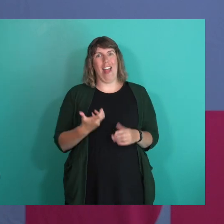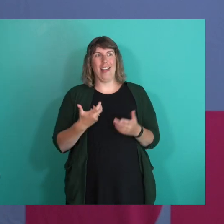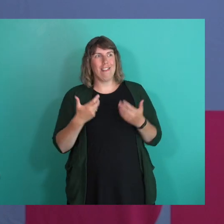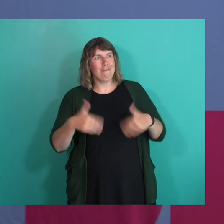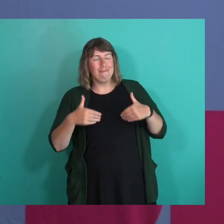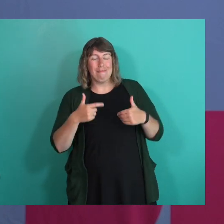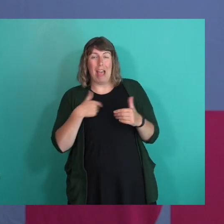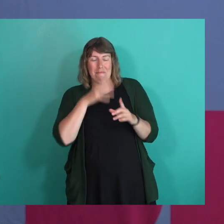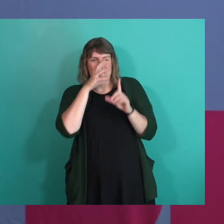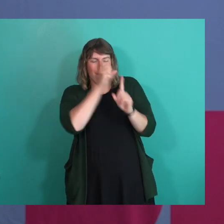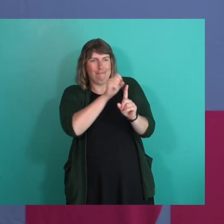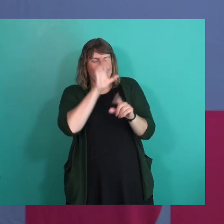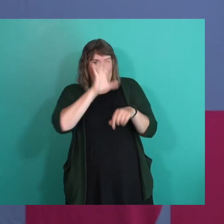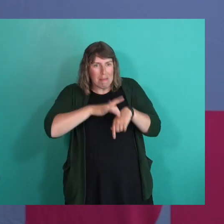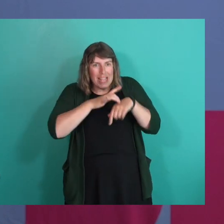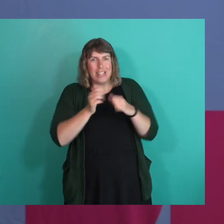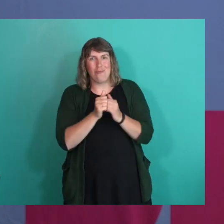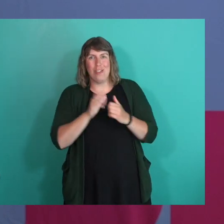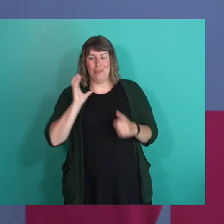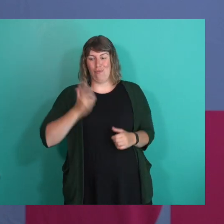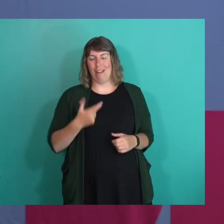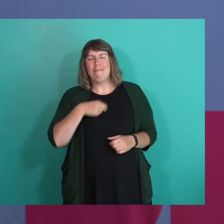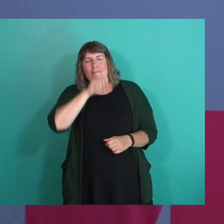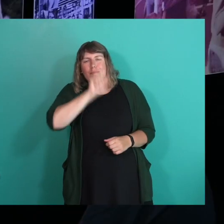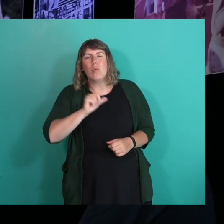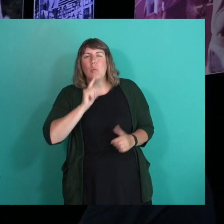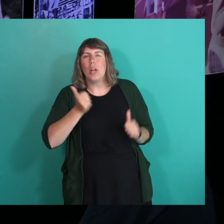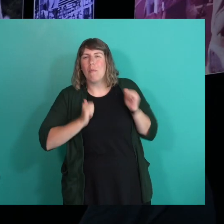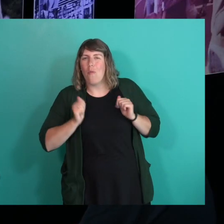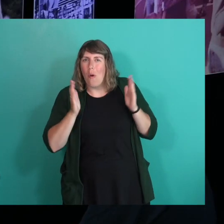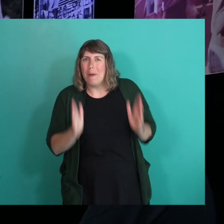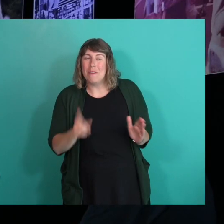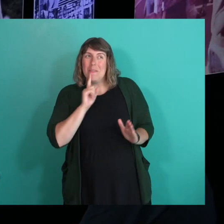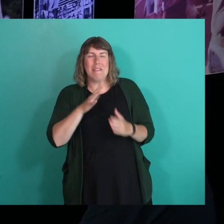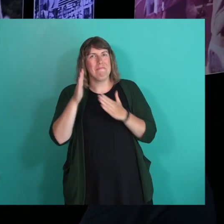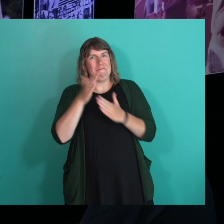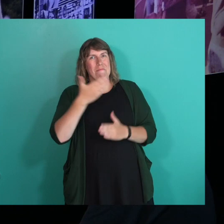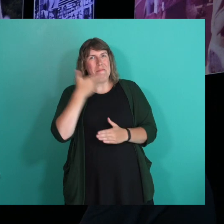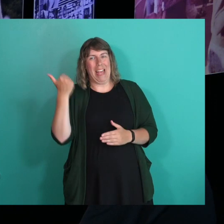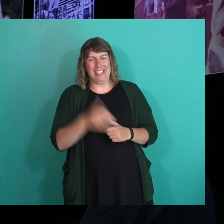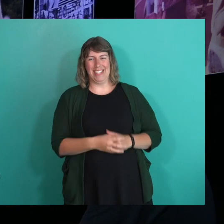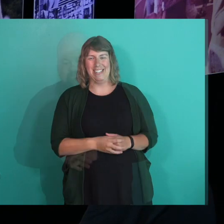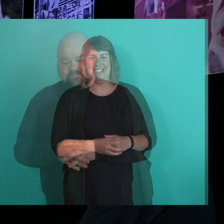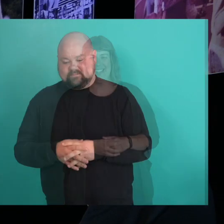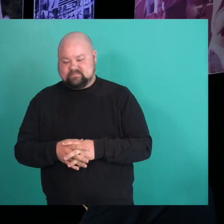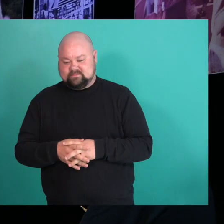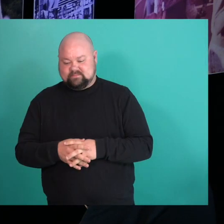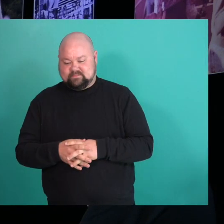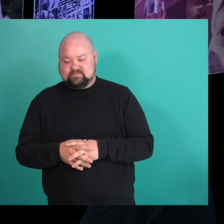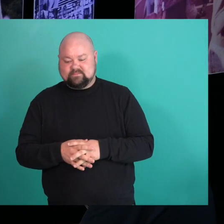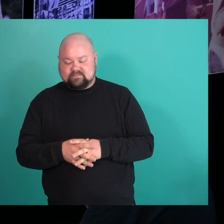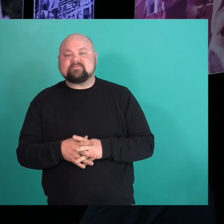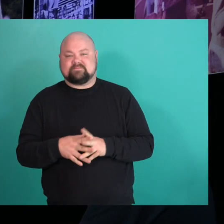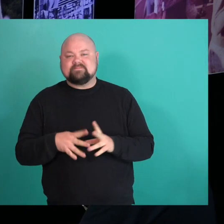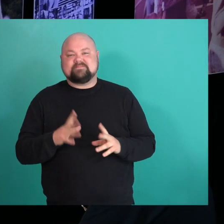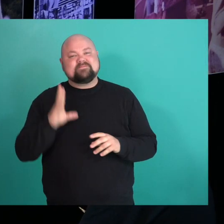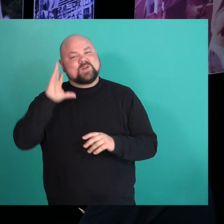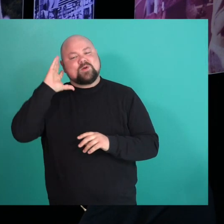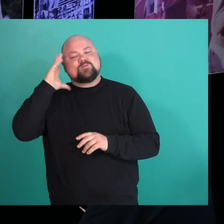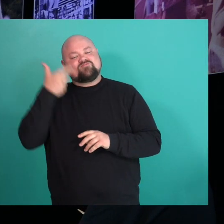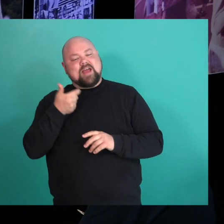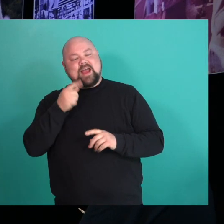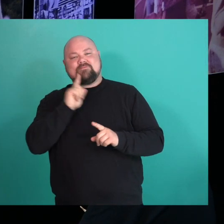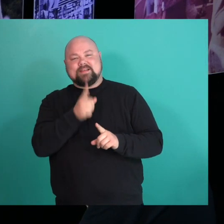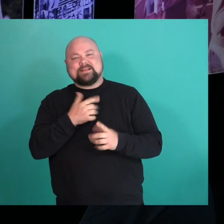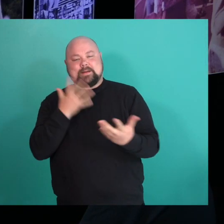just I'm obsessed with drag and I love I love queer performers. They're just the best. Yeah. I also think that drag lends itself